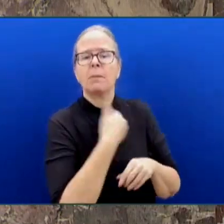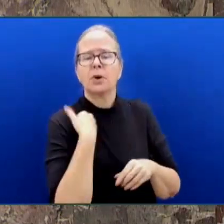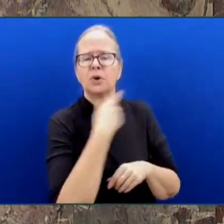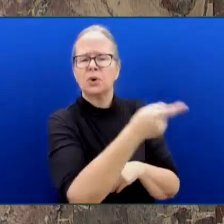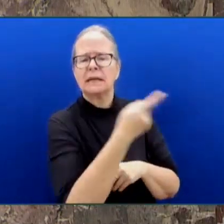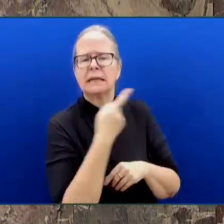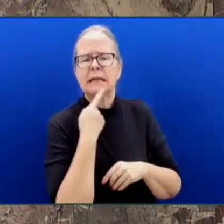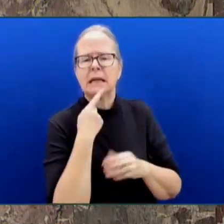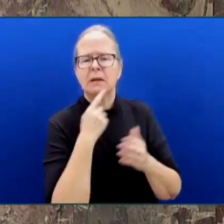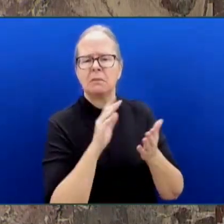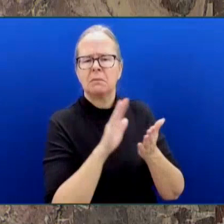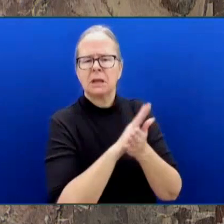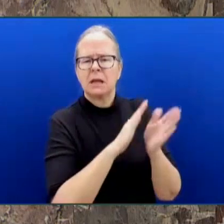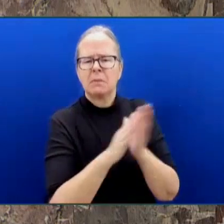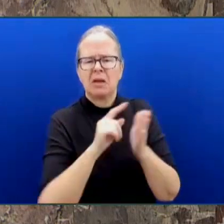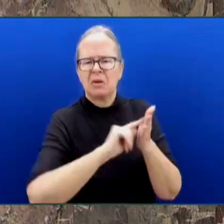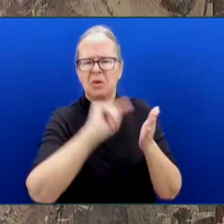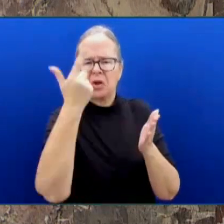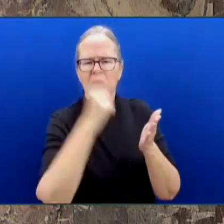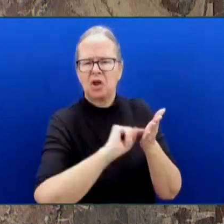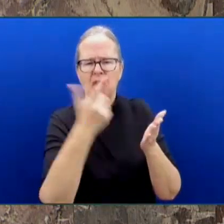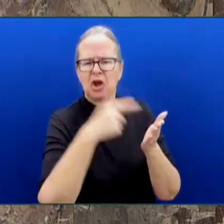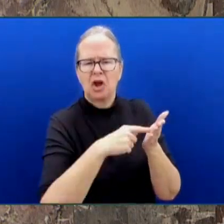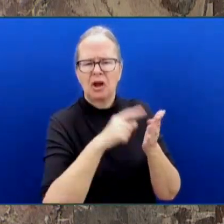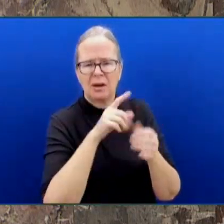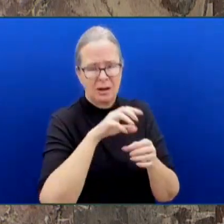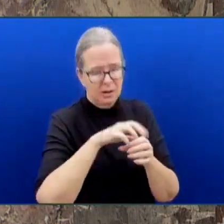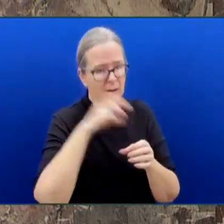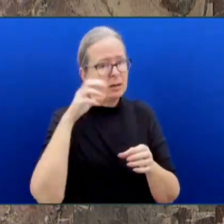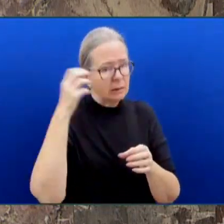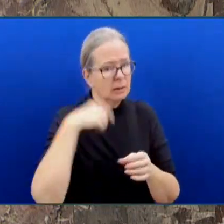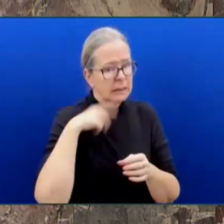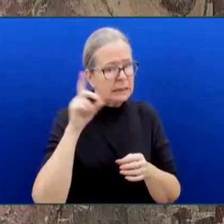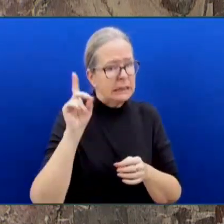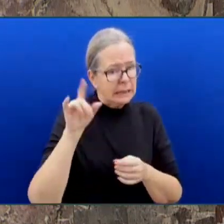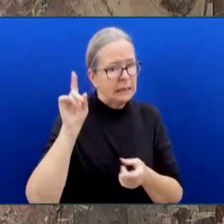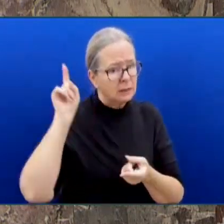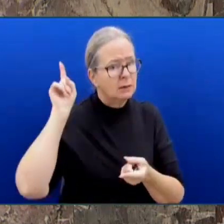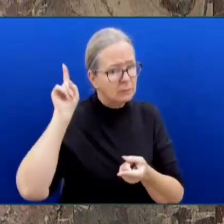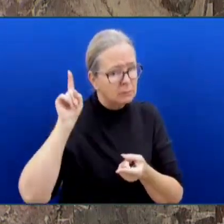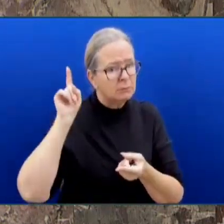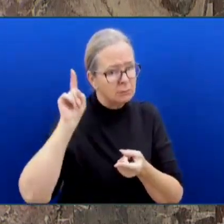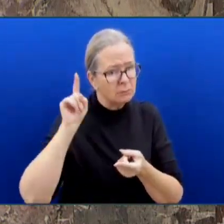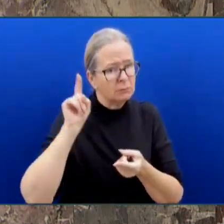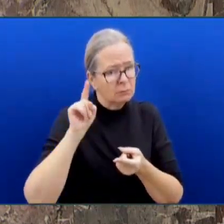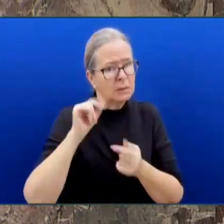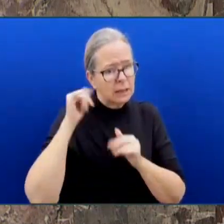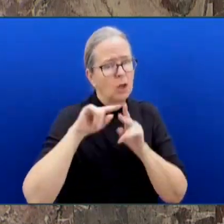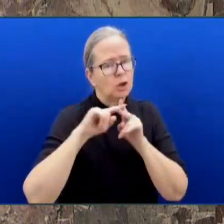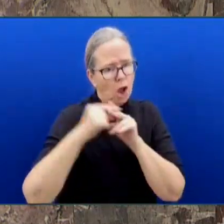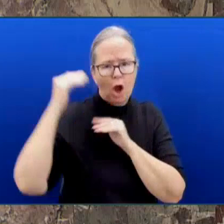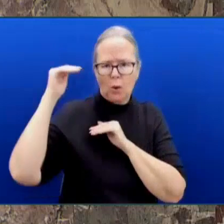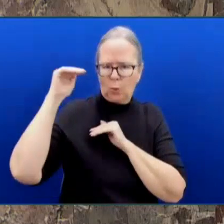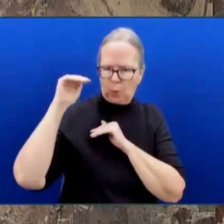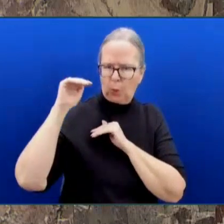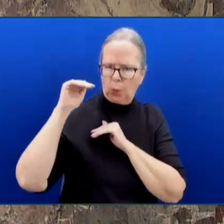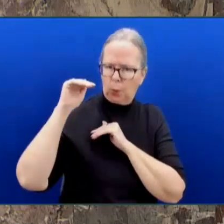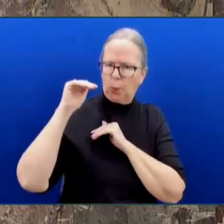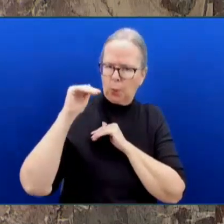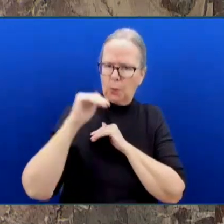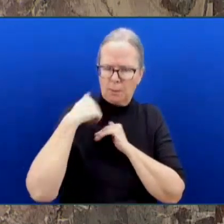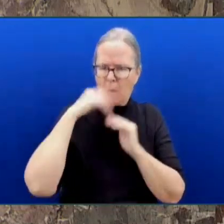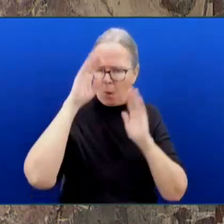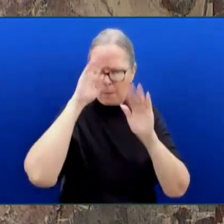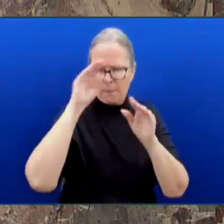We expect it to reduce emissions more as the programs we put into place take root. That's what British